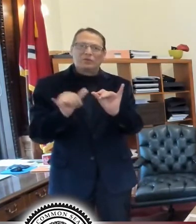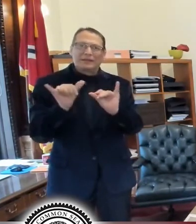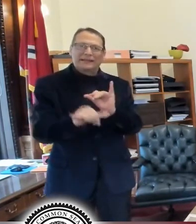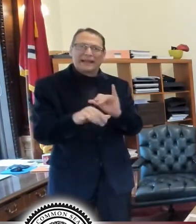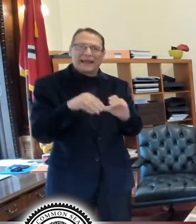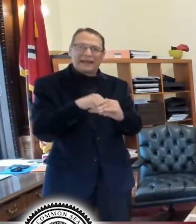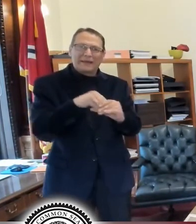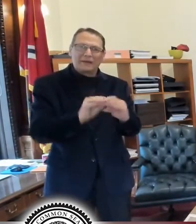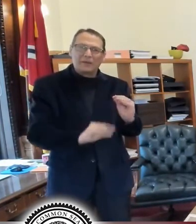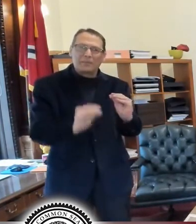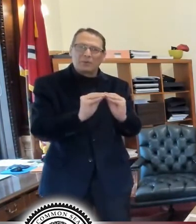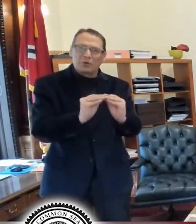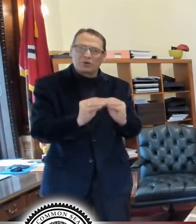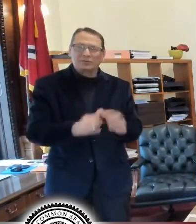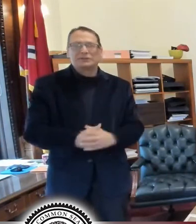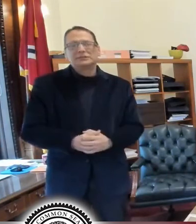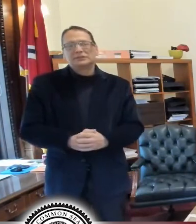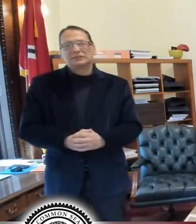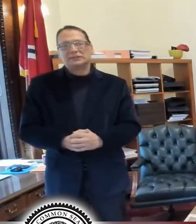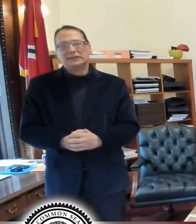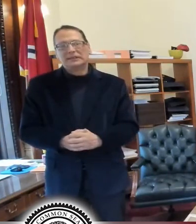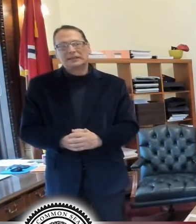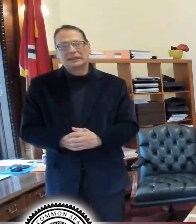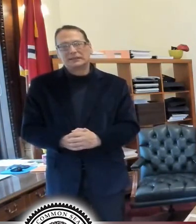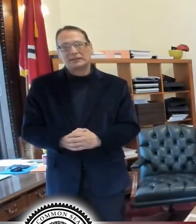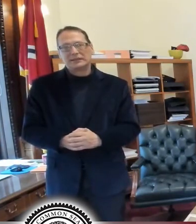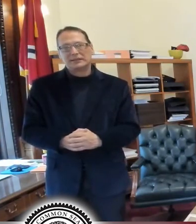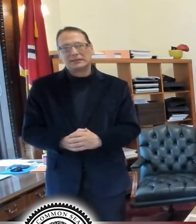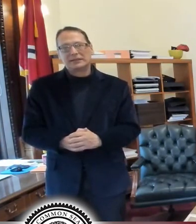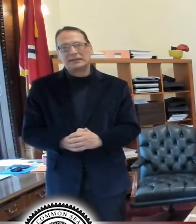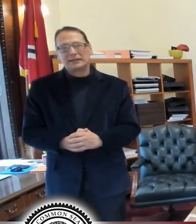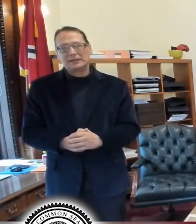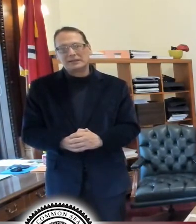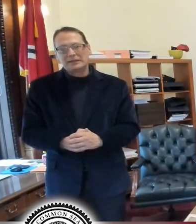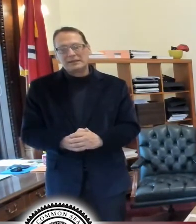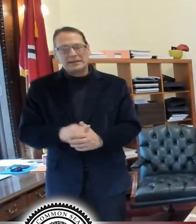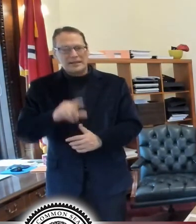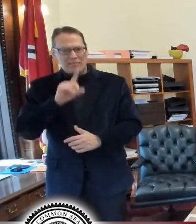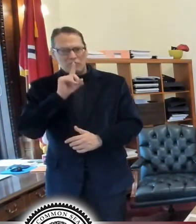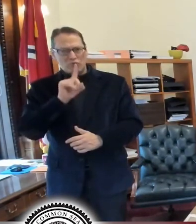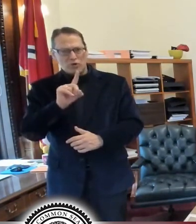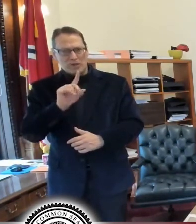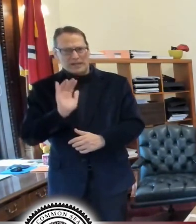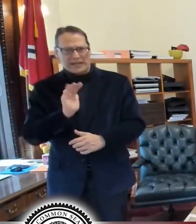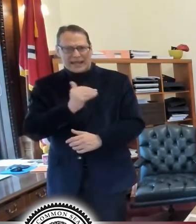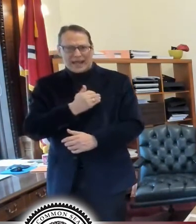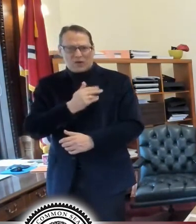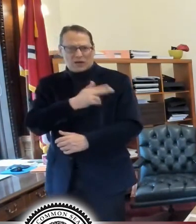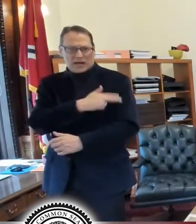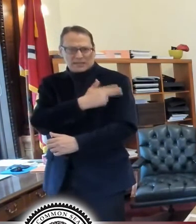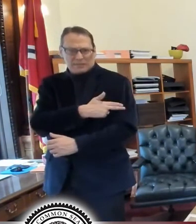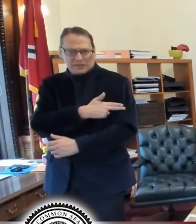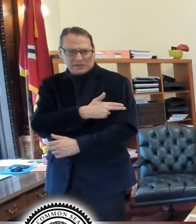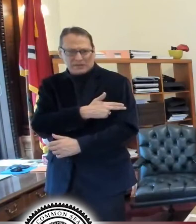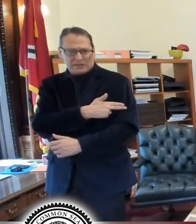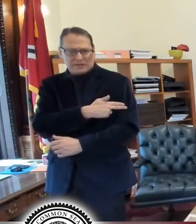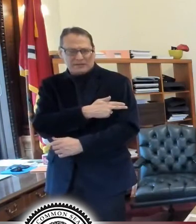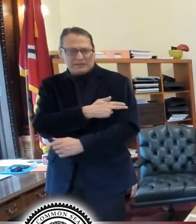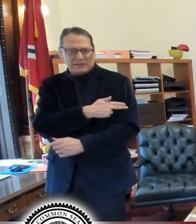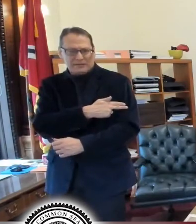more. But, um, we really need, our hospitals are, are